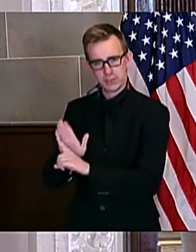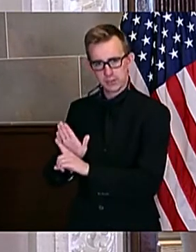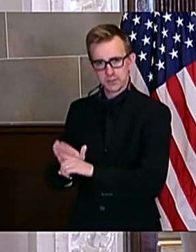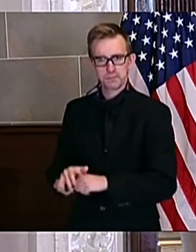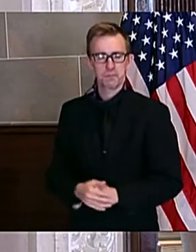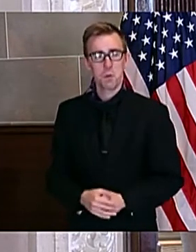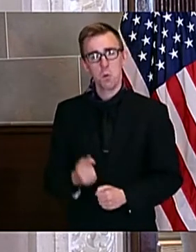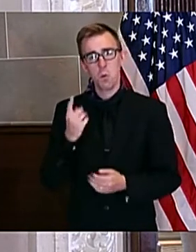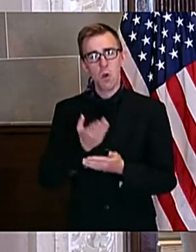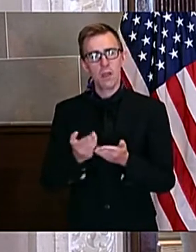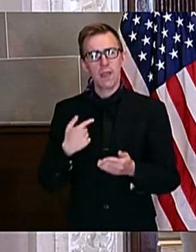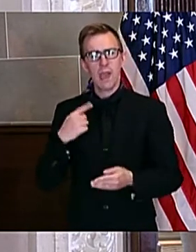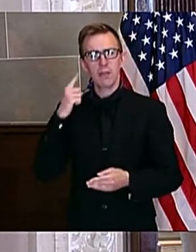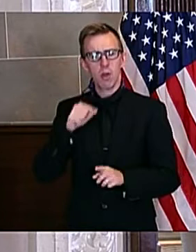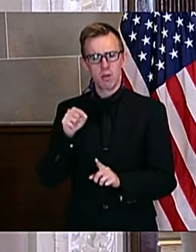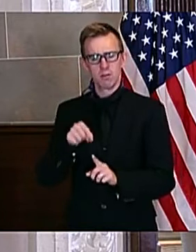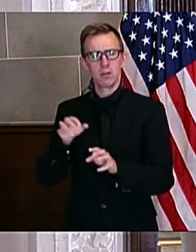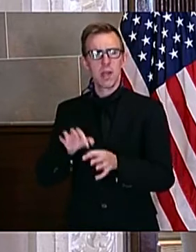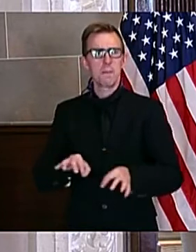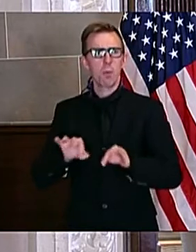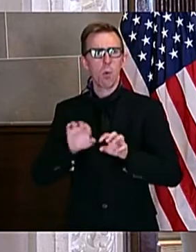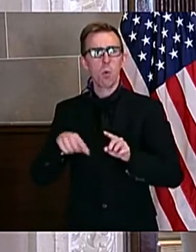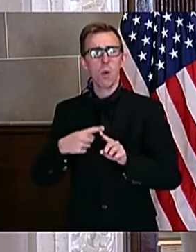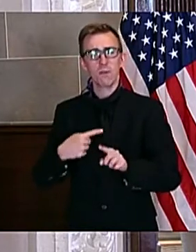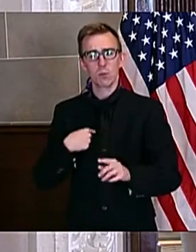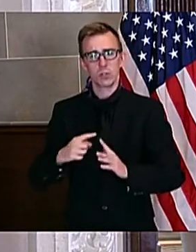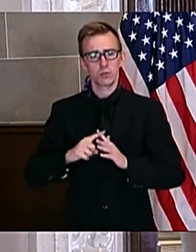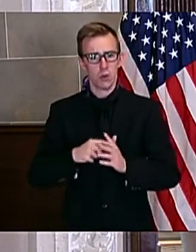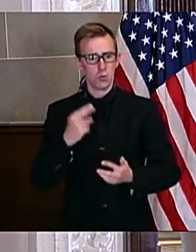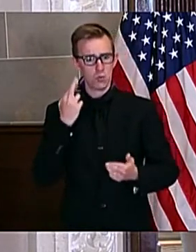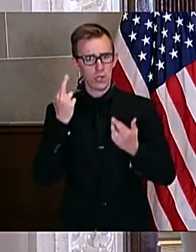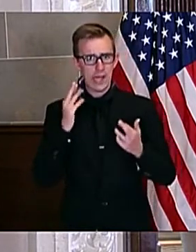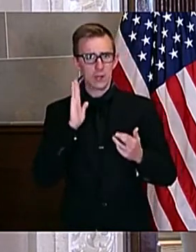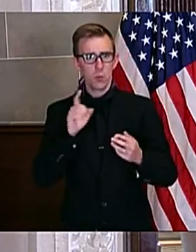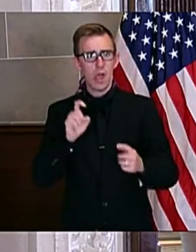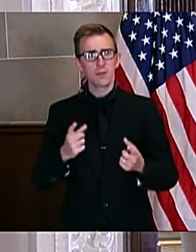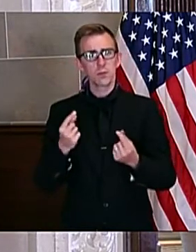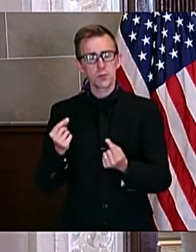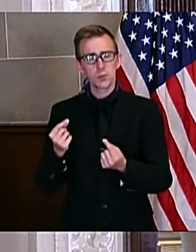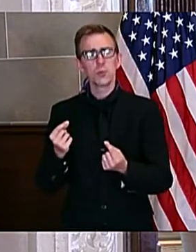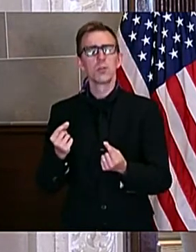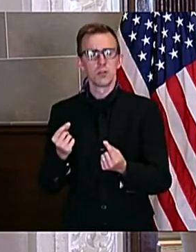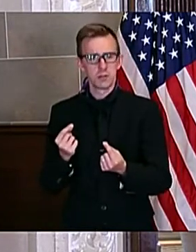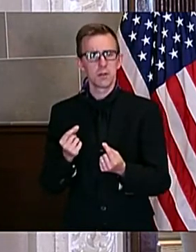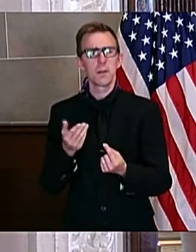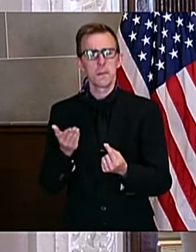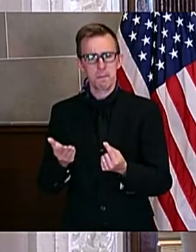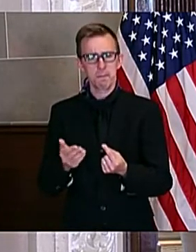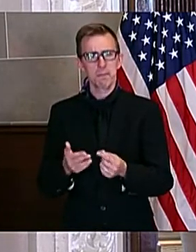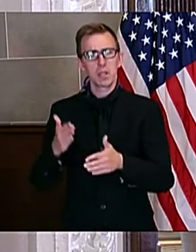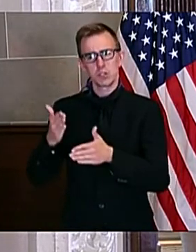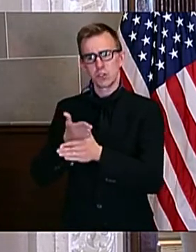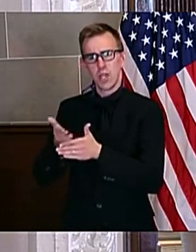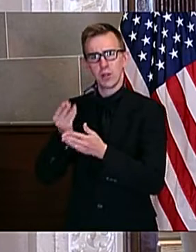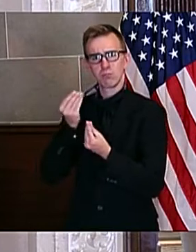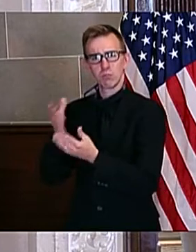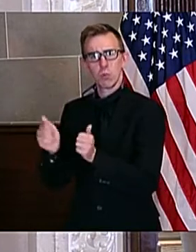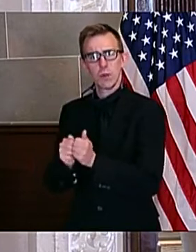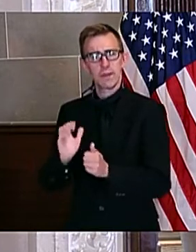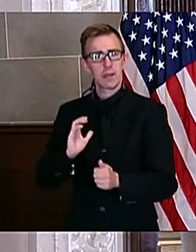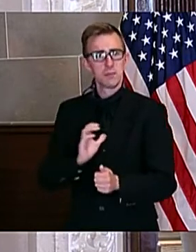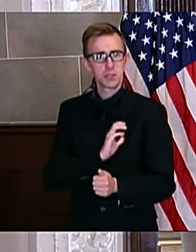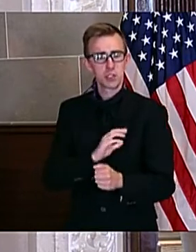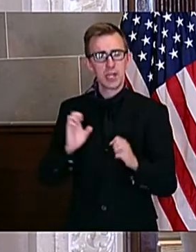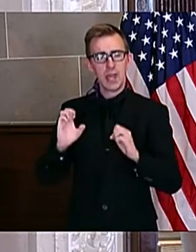One of the things I thought was so important once we started realizing what we were going to have to do is to share that with the commission, with the